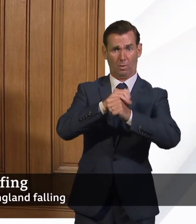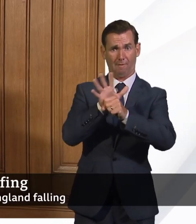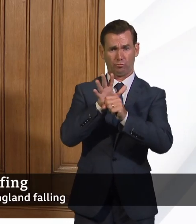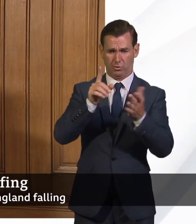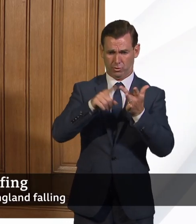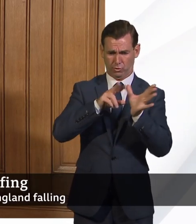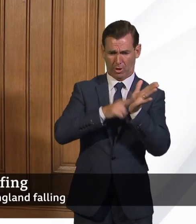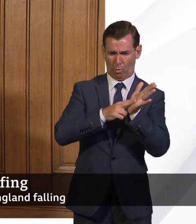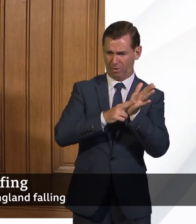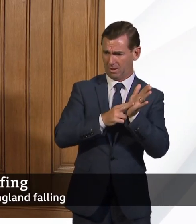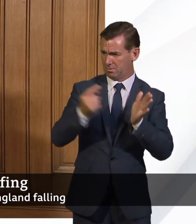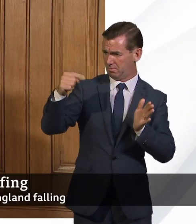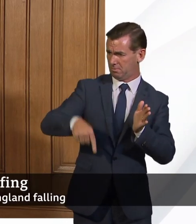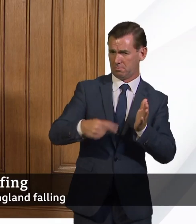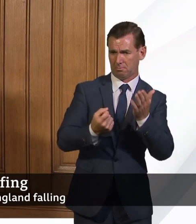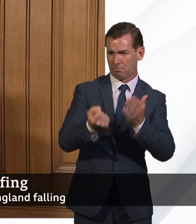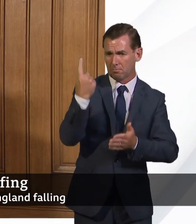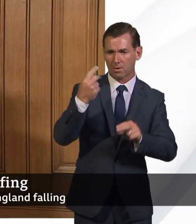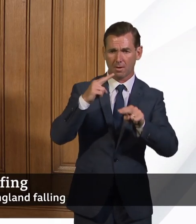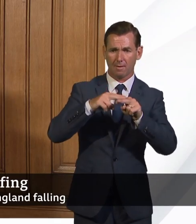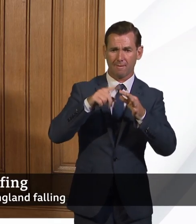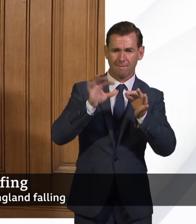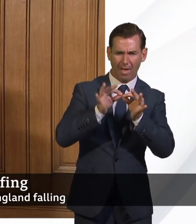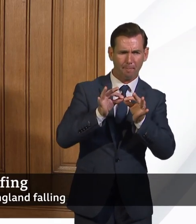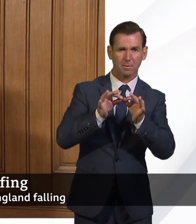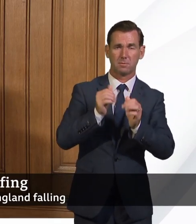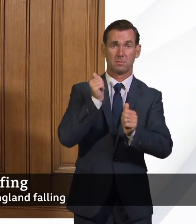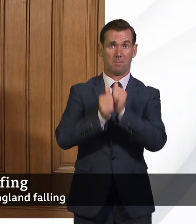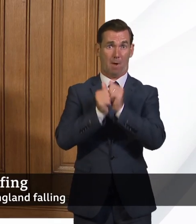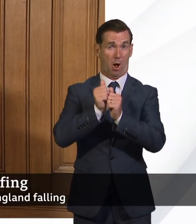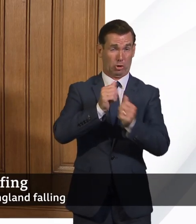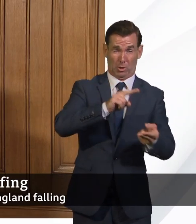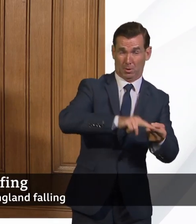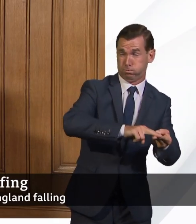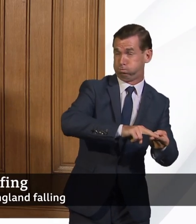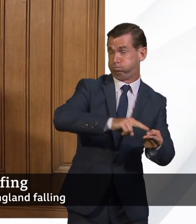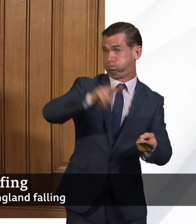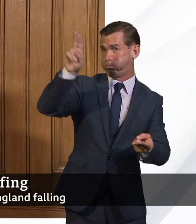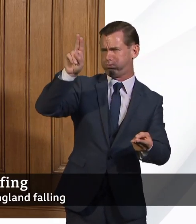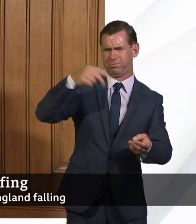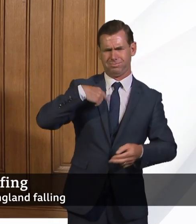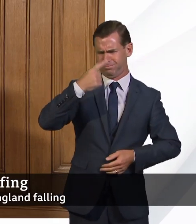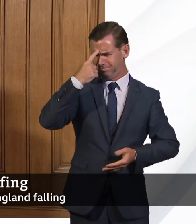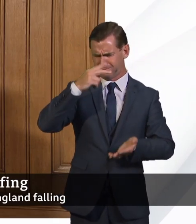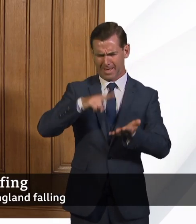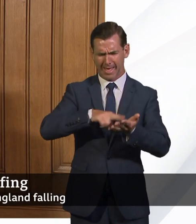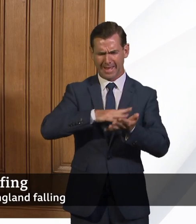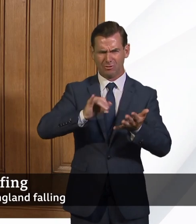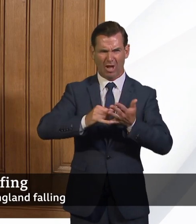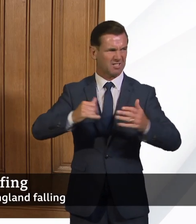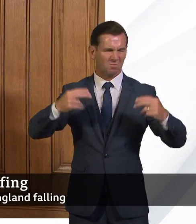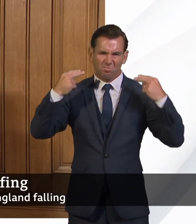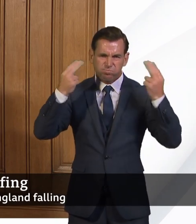February, March, and then we saw that huge surge in March and April. And the NHS, in my view, responded magnificently in very